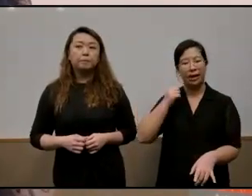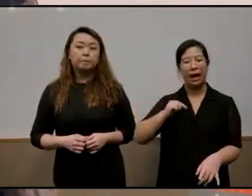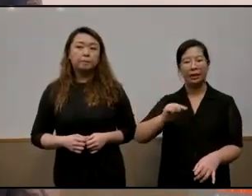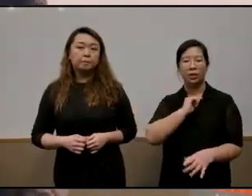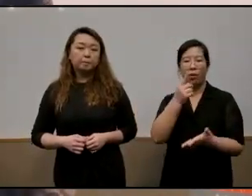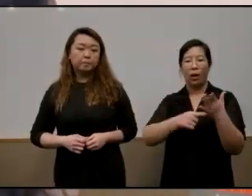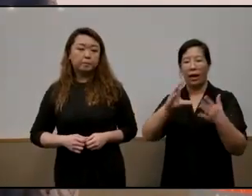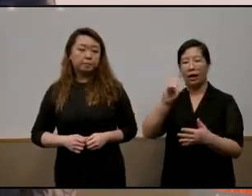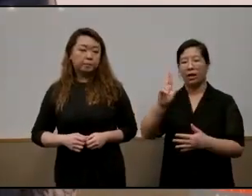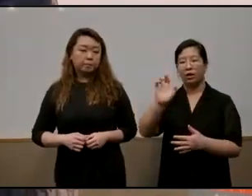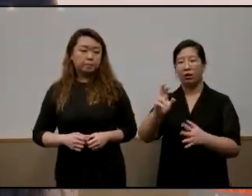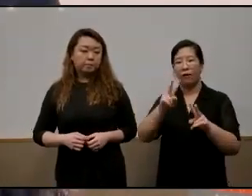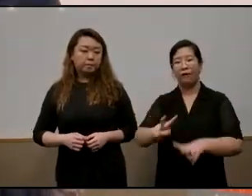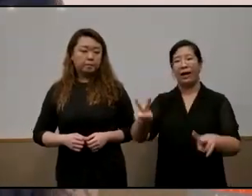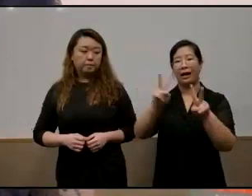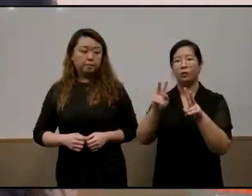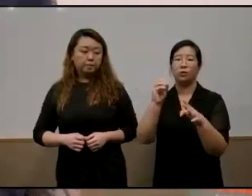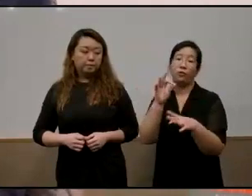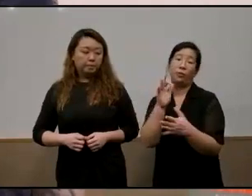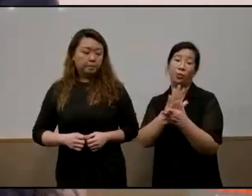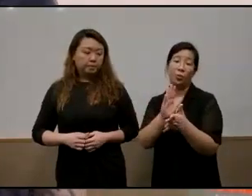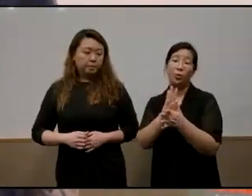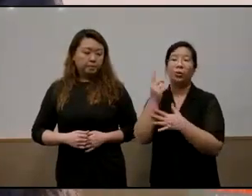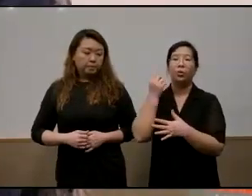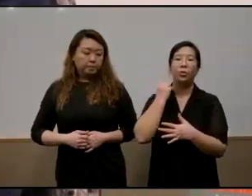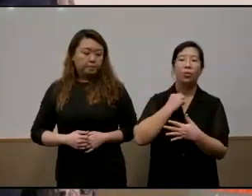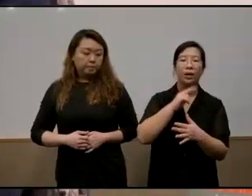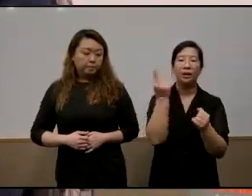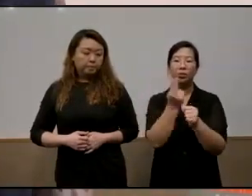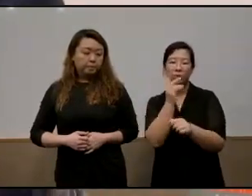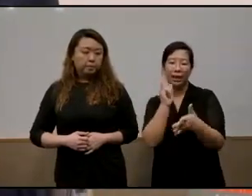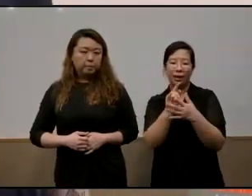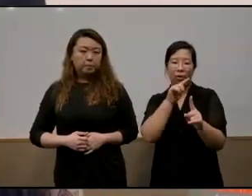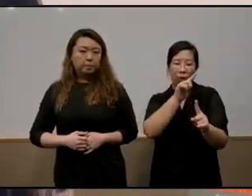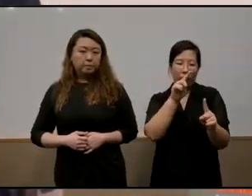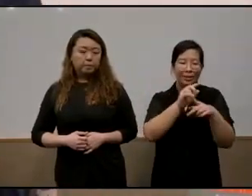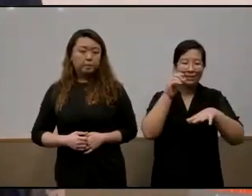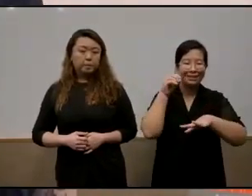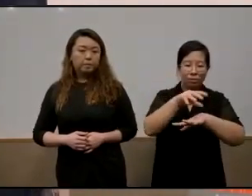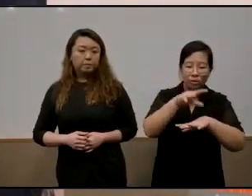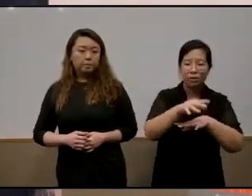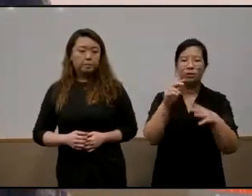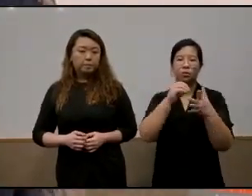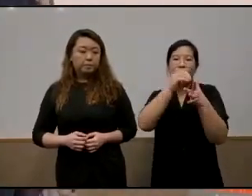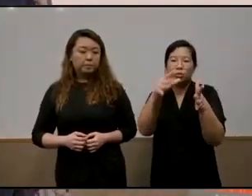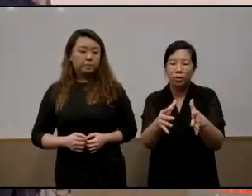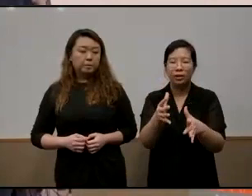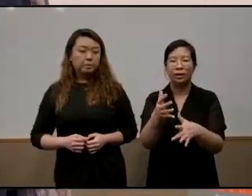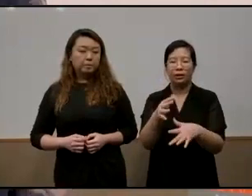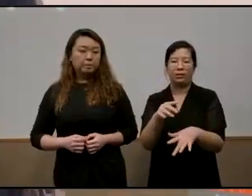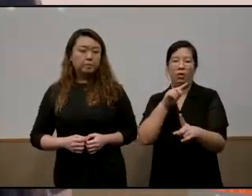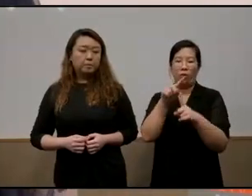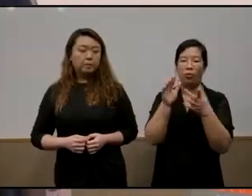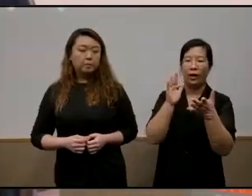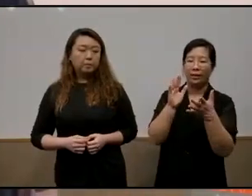of the school and we embed that in the way we counsel the students we embed that in the way we appraise teachers